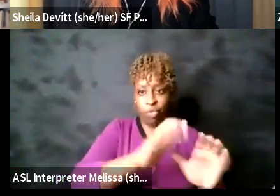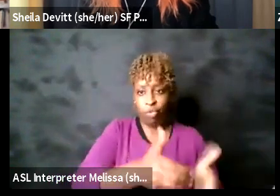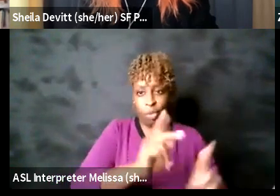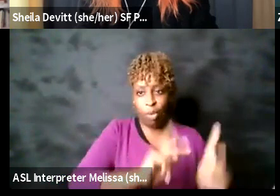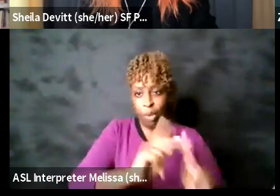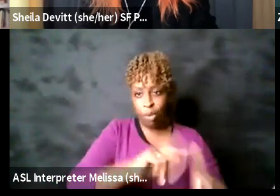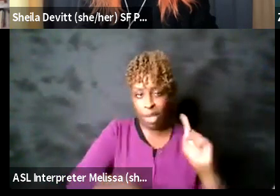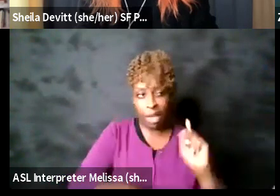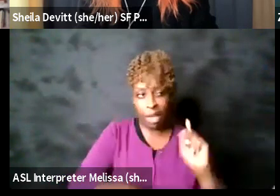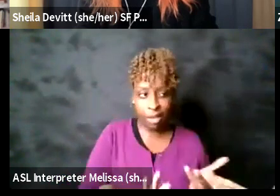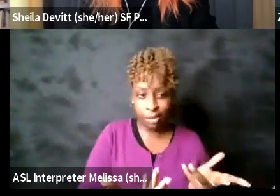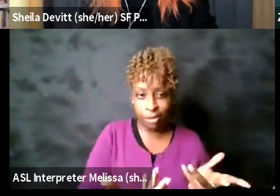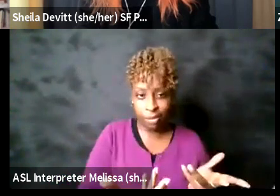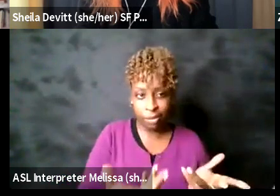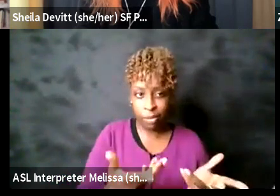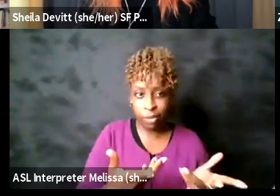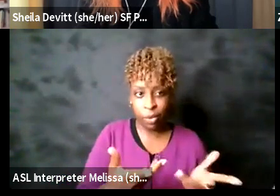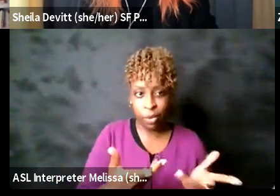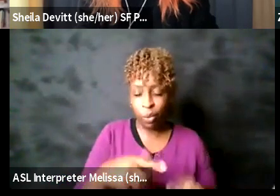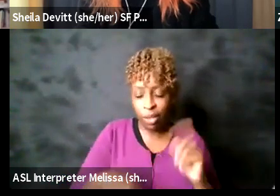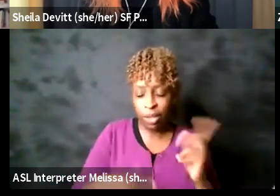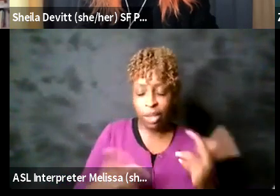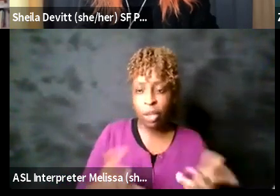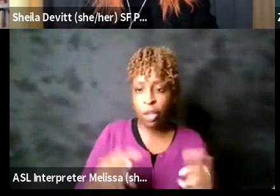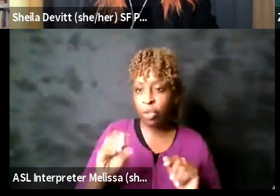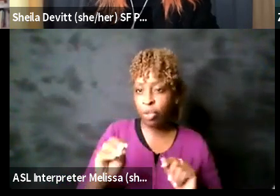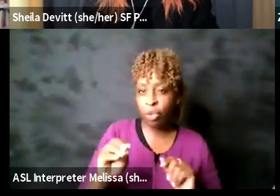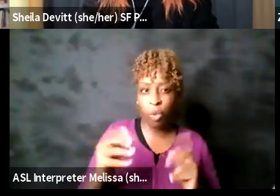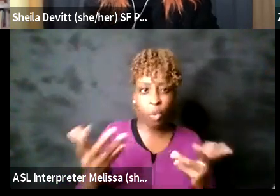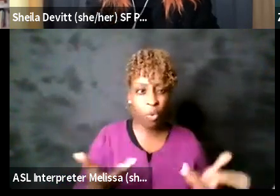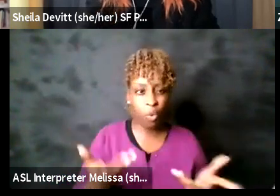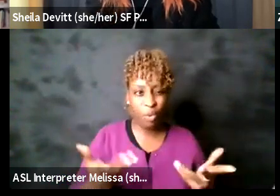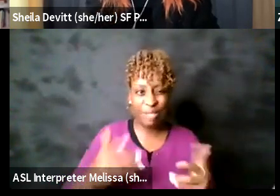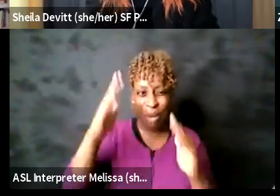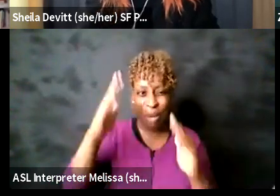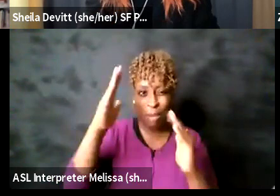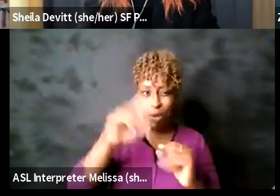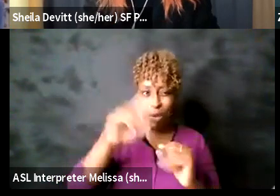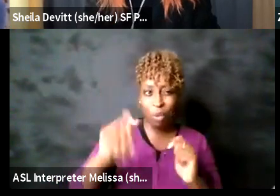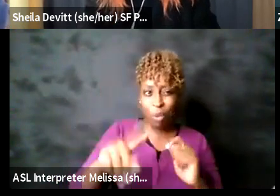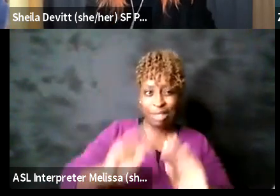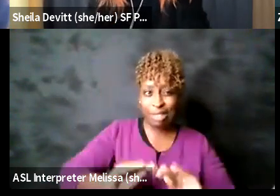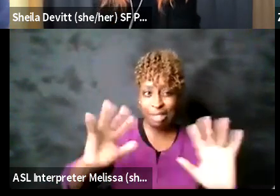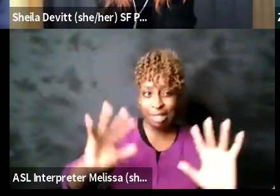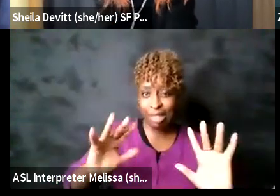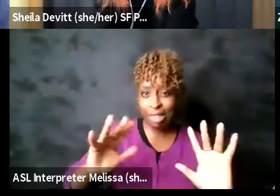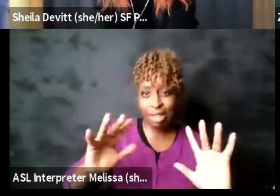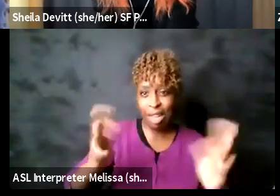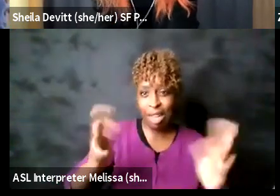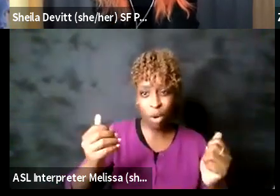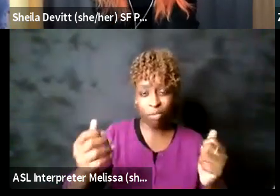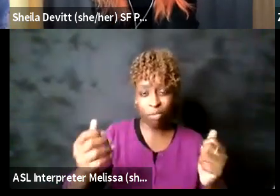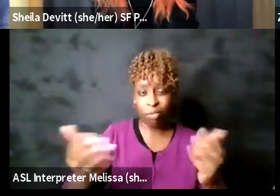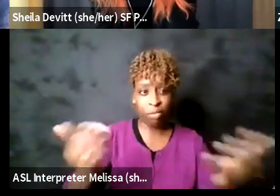is actually x or i hope i hope this question is clear and i kind of want to hear from everyone because i think we're talking about our imagination